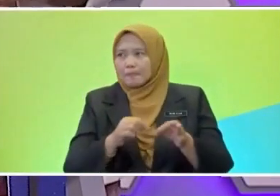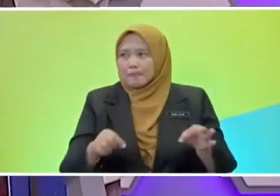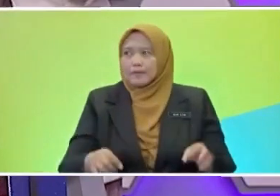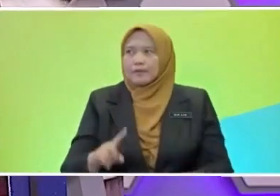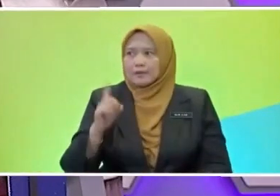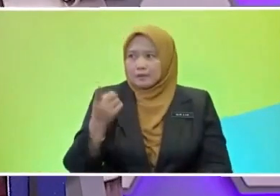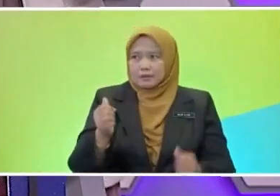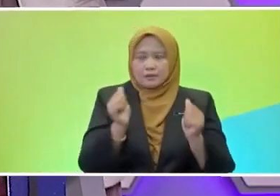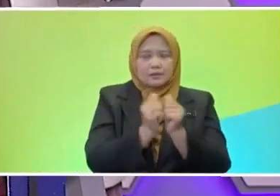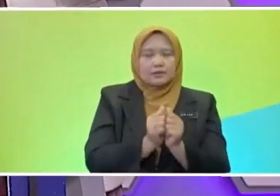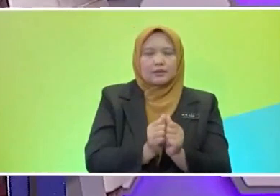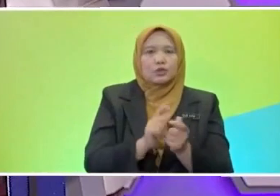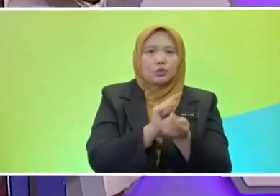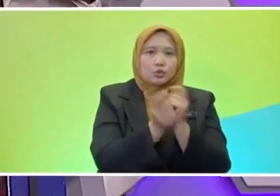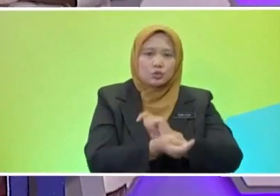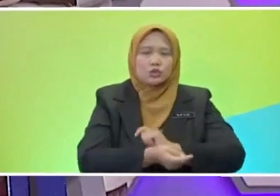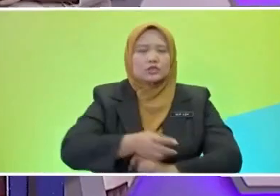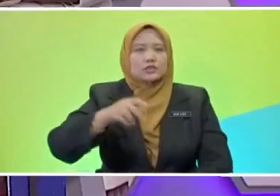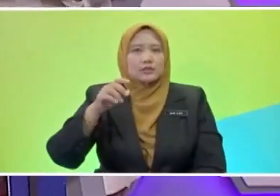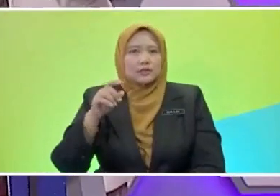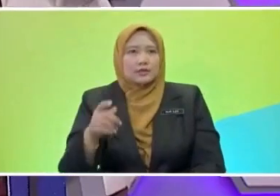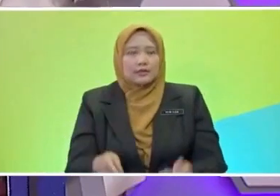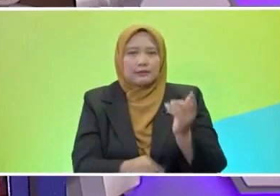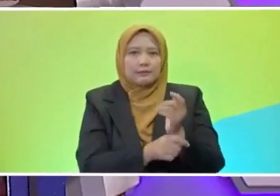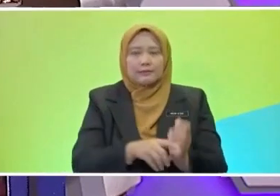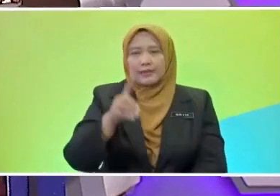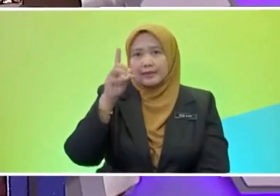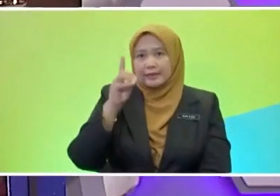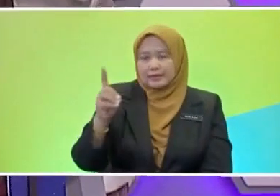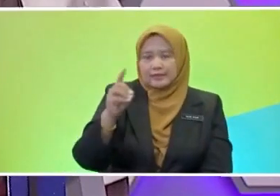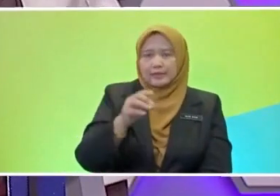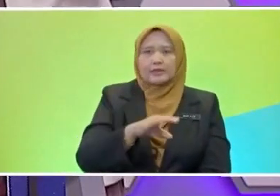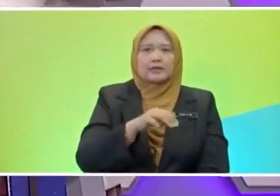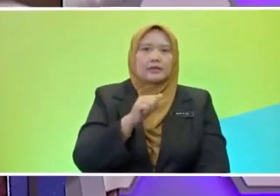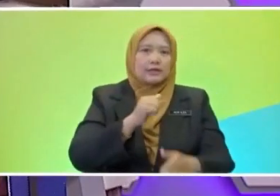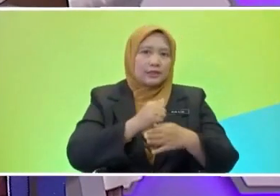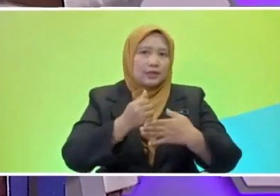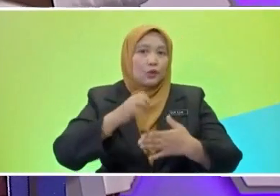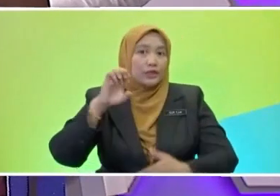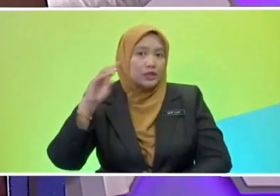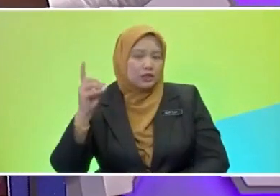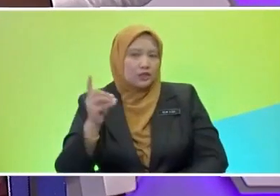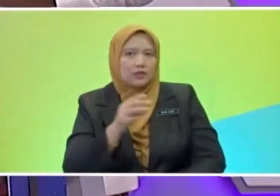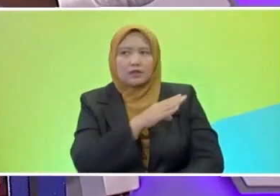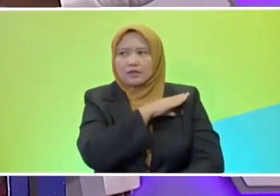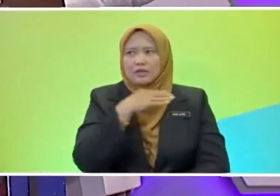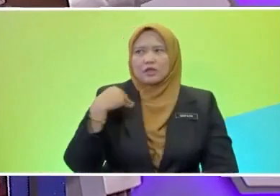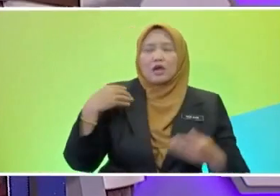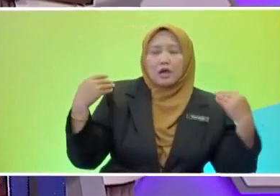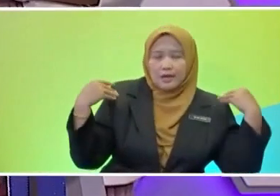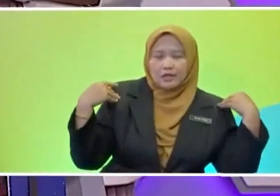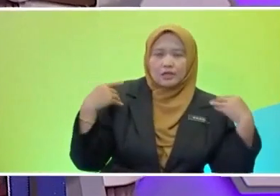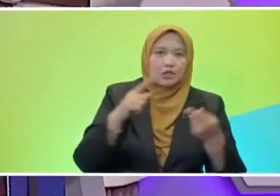d, ed or changing the spelling of the words. And some past tense forms do not change at all. Hmm,